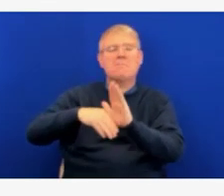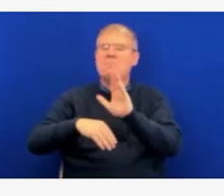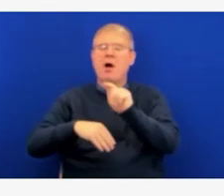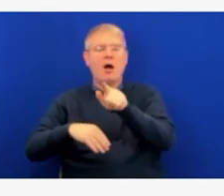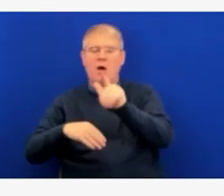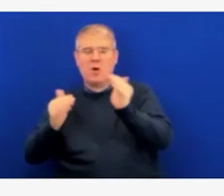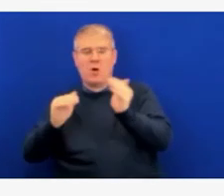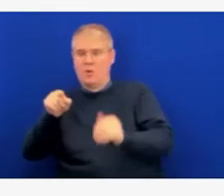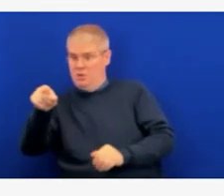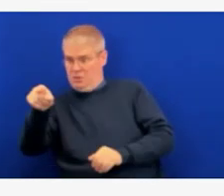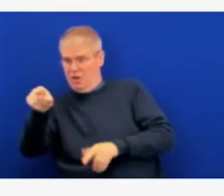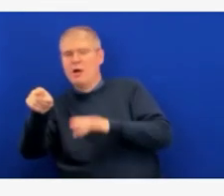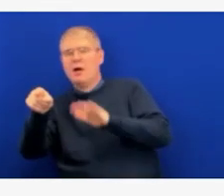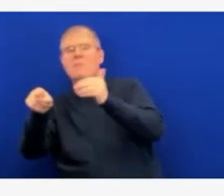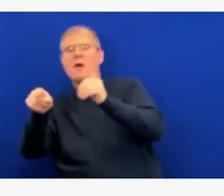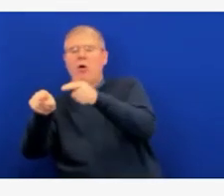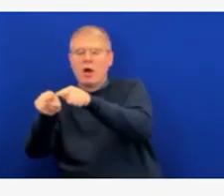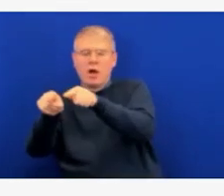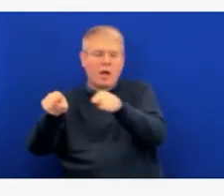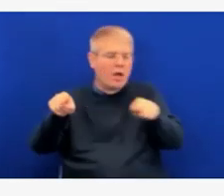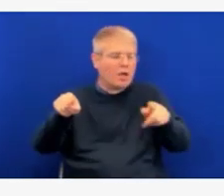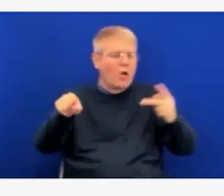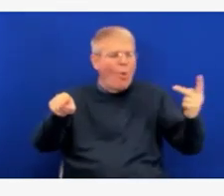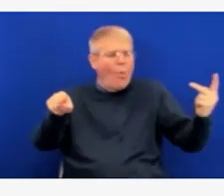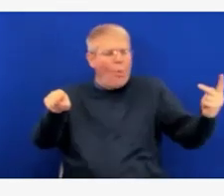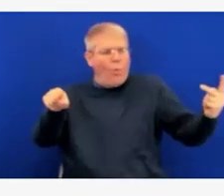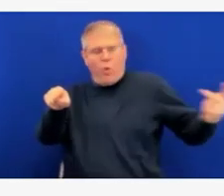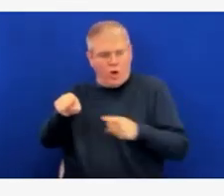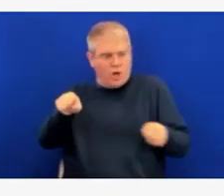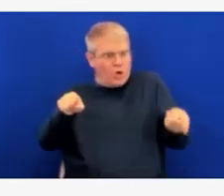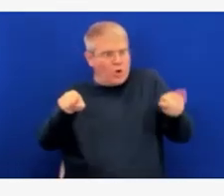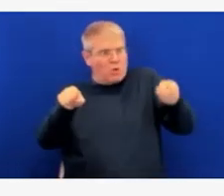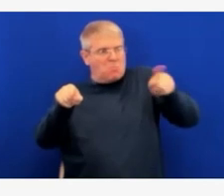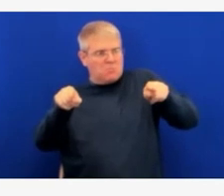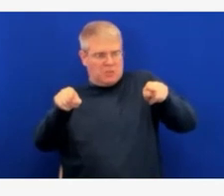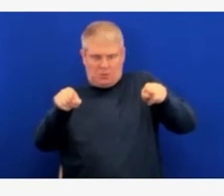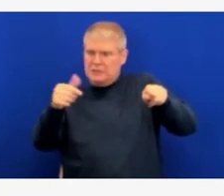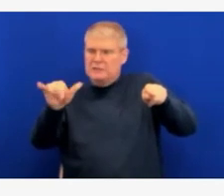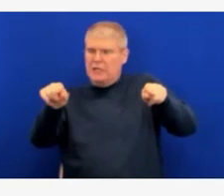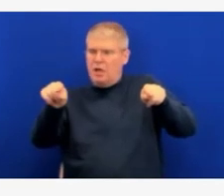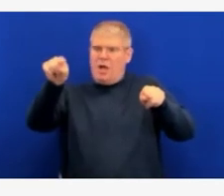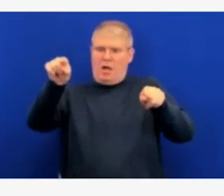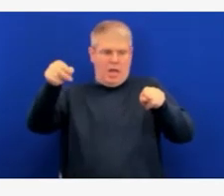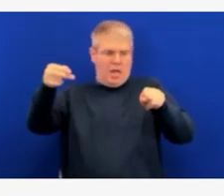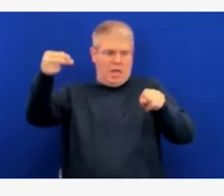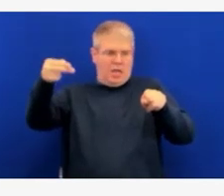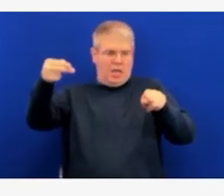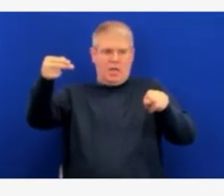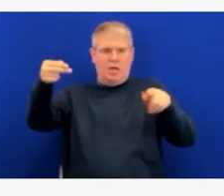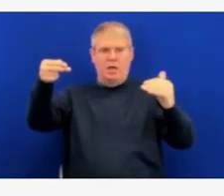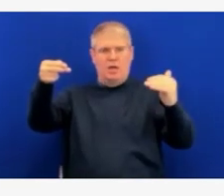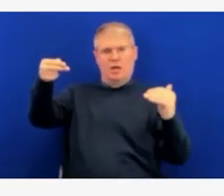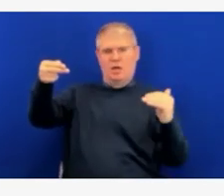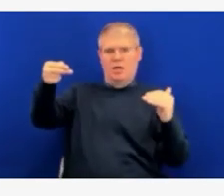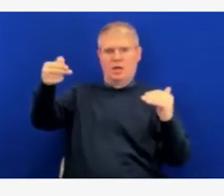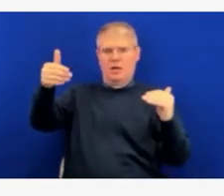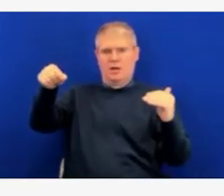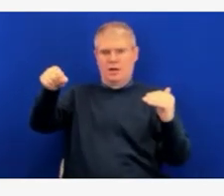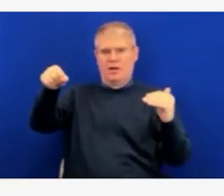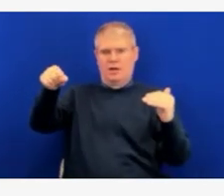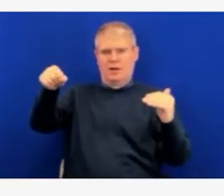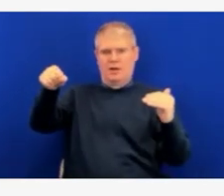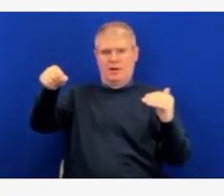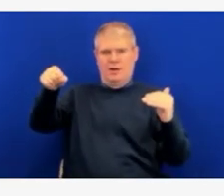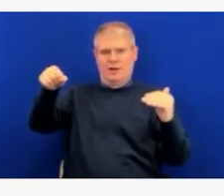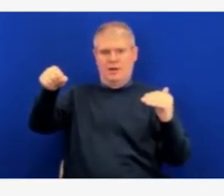compared with where we were this last summer. And, in fact, we are just now getting down to the number of cases that we